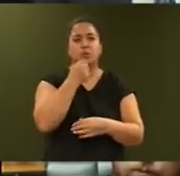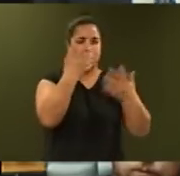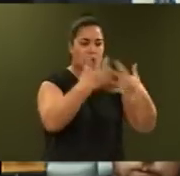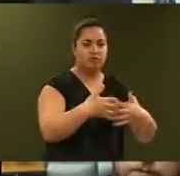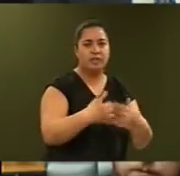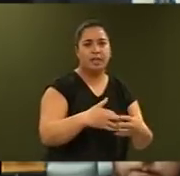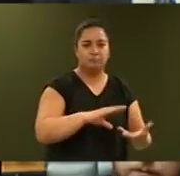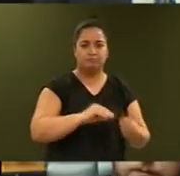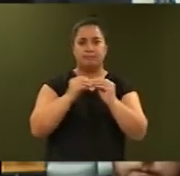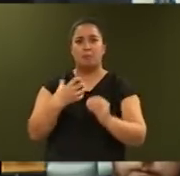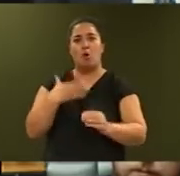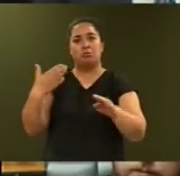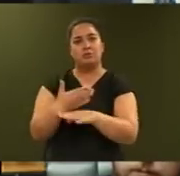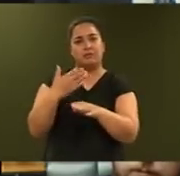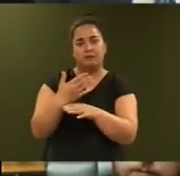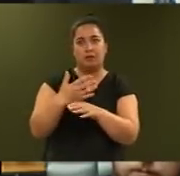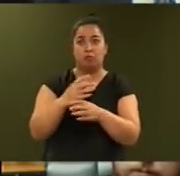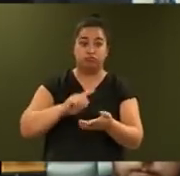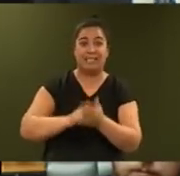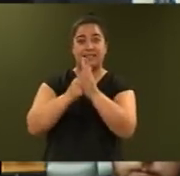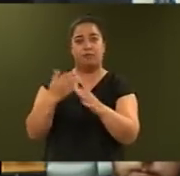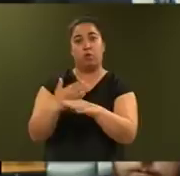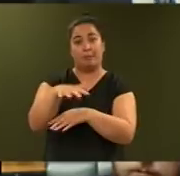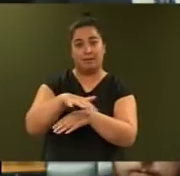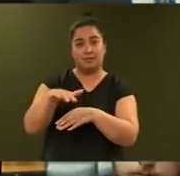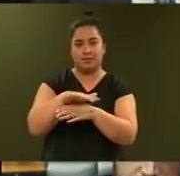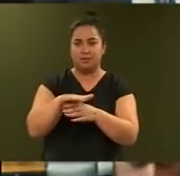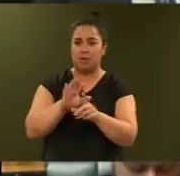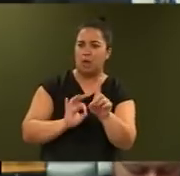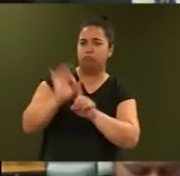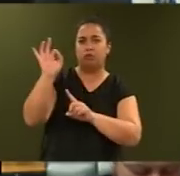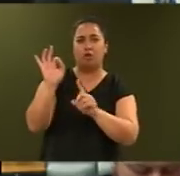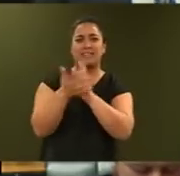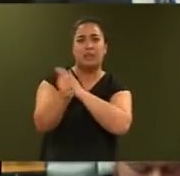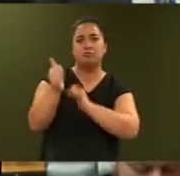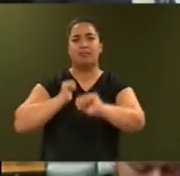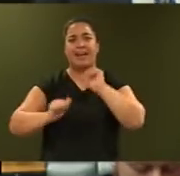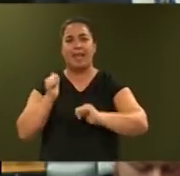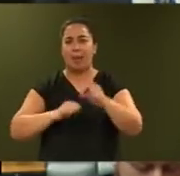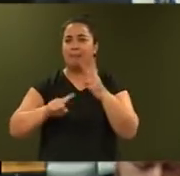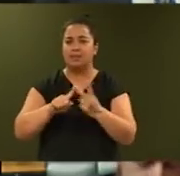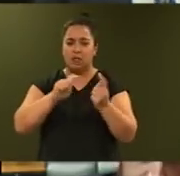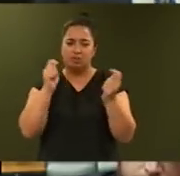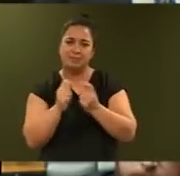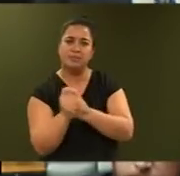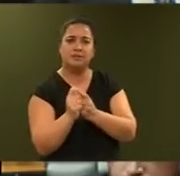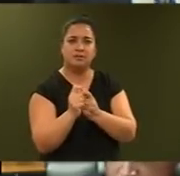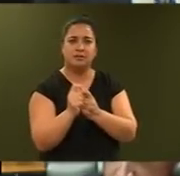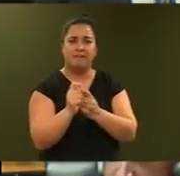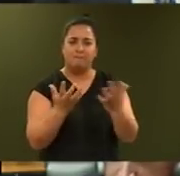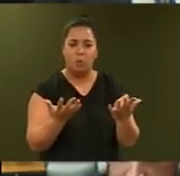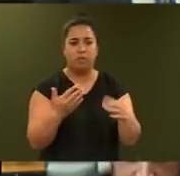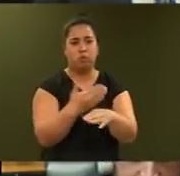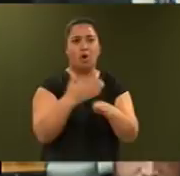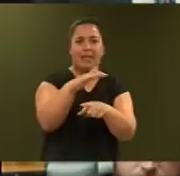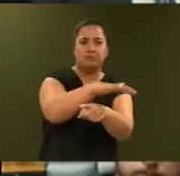create more productive workplaces, improve skills and training and support a just transition to the rapidly changing world of work.